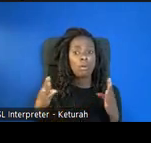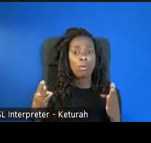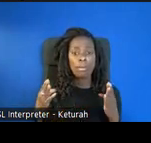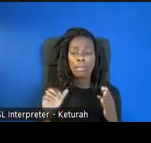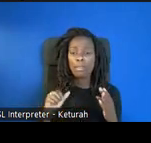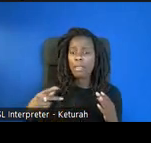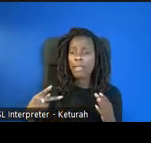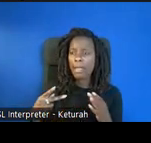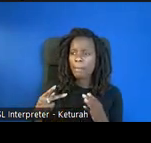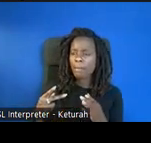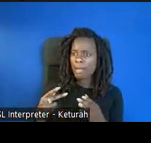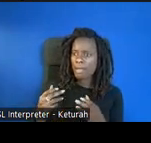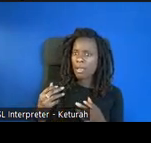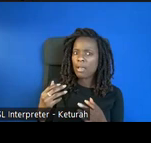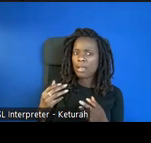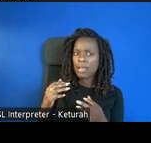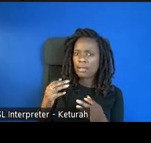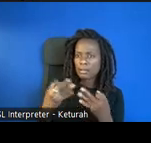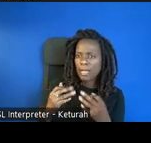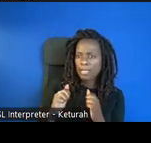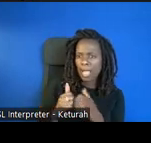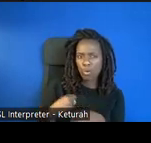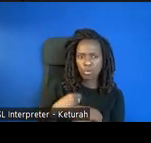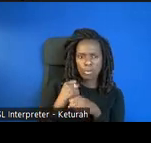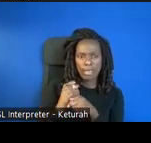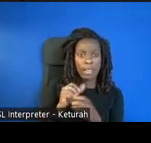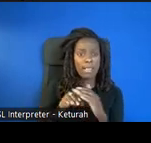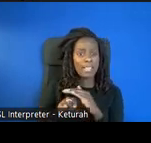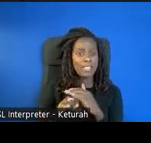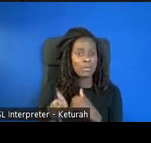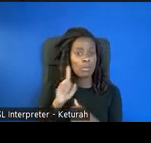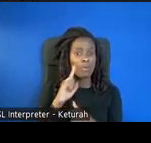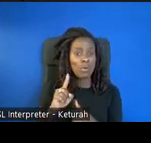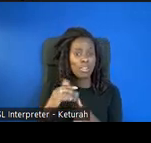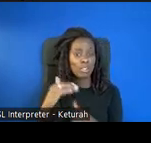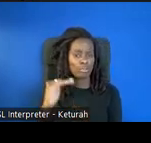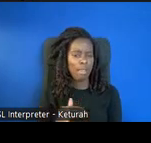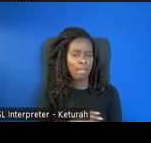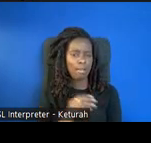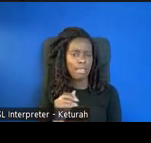walks you through making it accessible for the child and the family. So let's go on to the next slide.